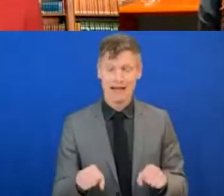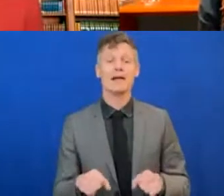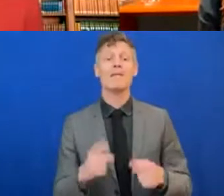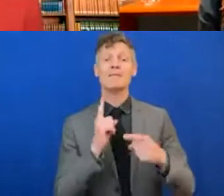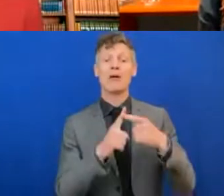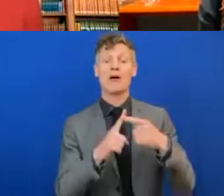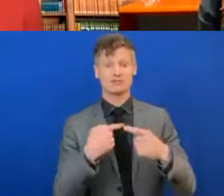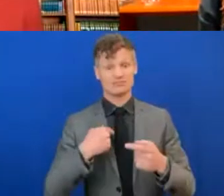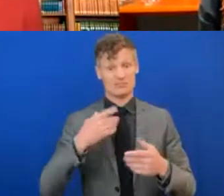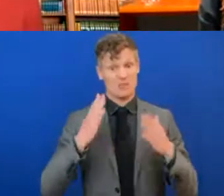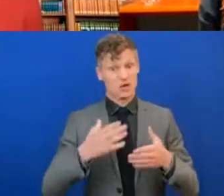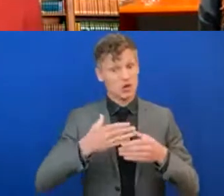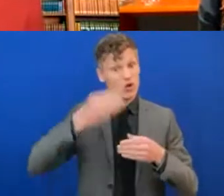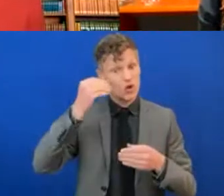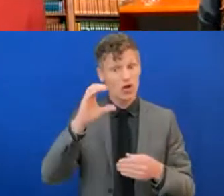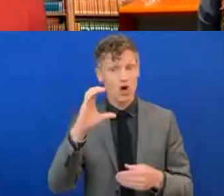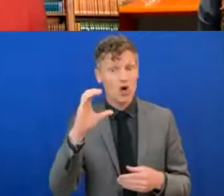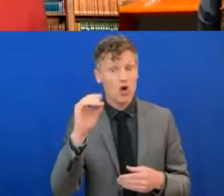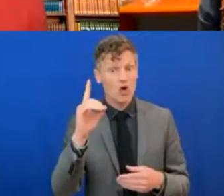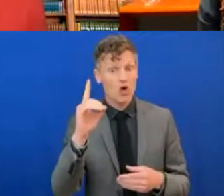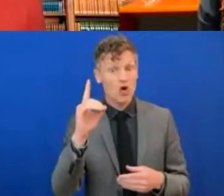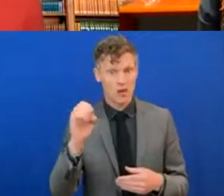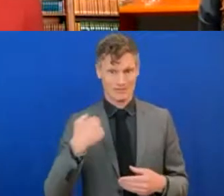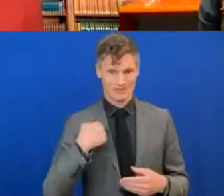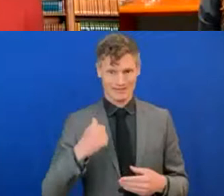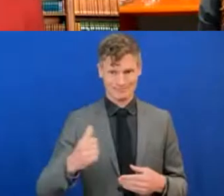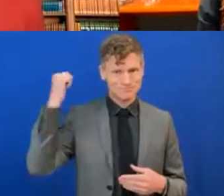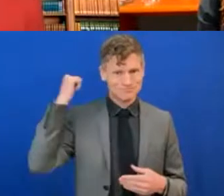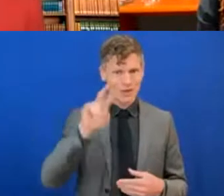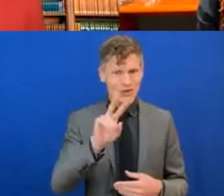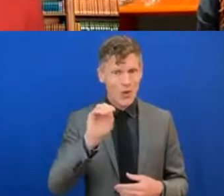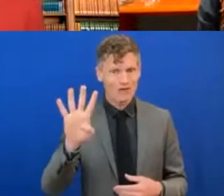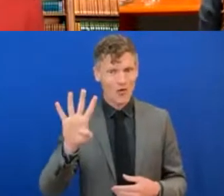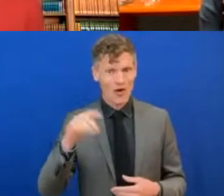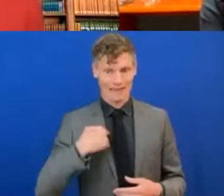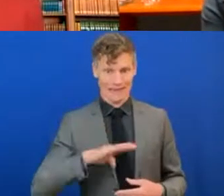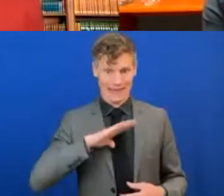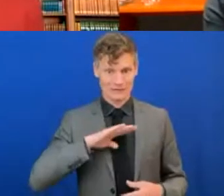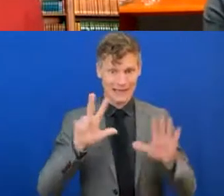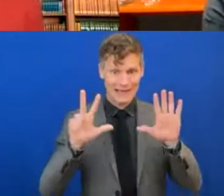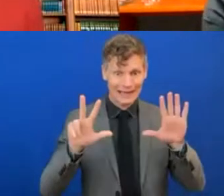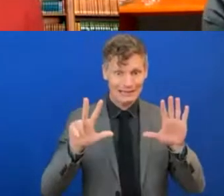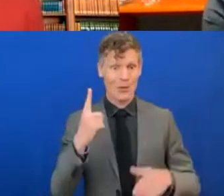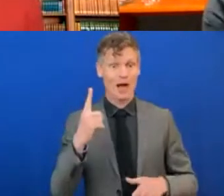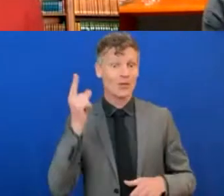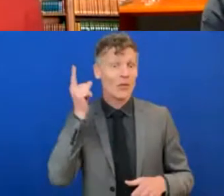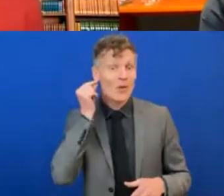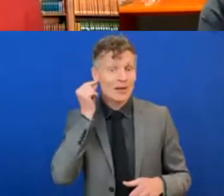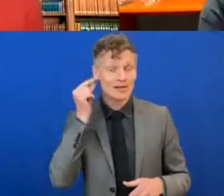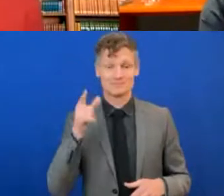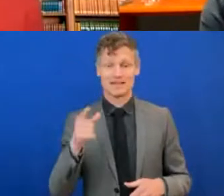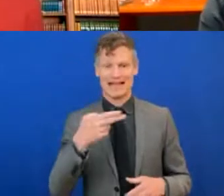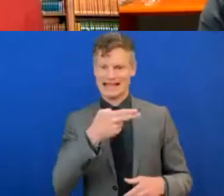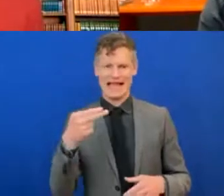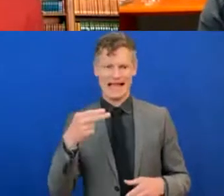which wasn't cool for an eight-year-old in 2004. A woman by the name of Christine O'Mahony, she did not know me at all. She